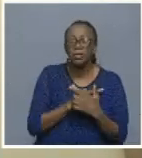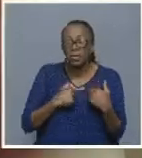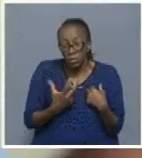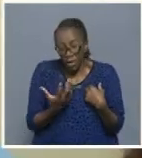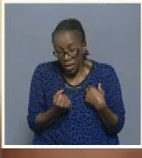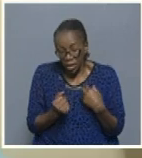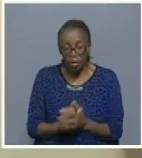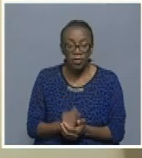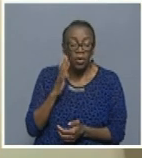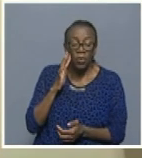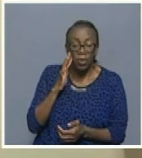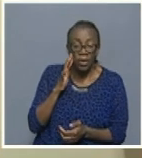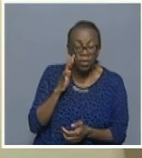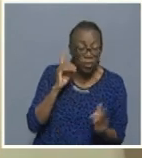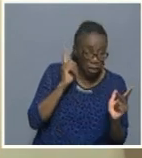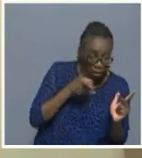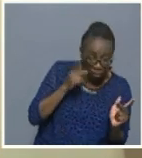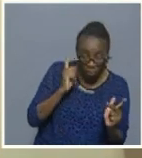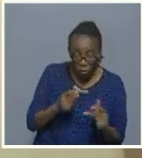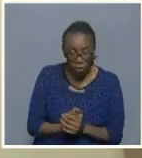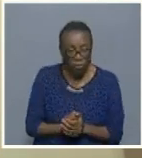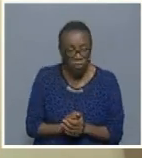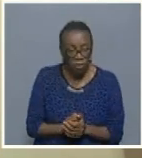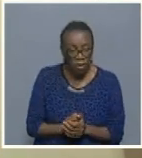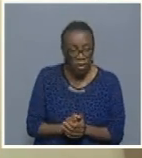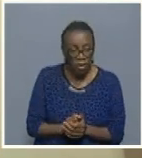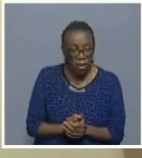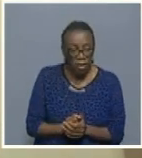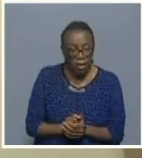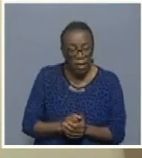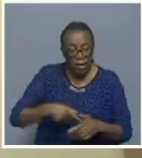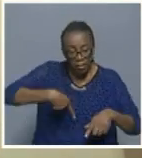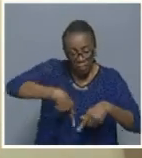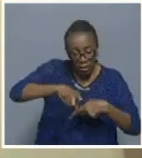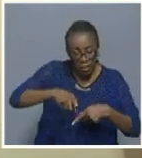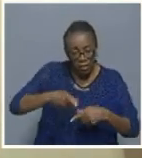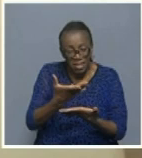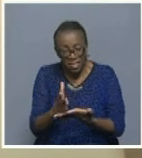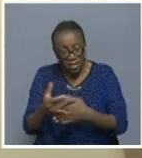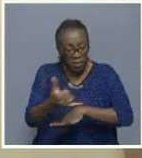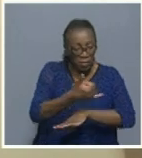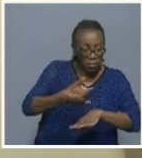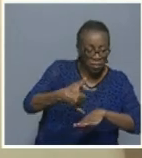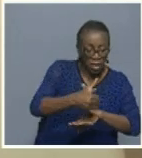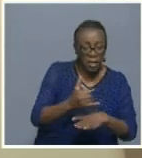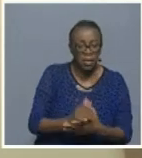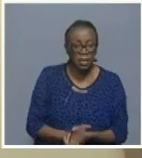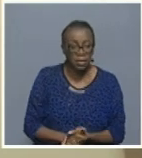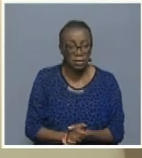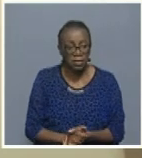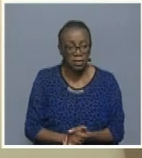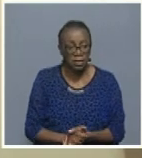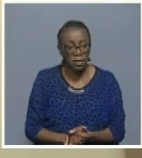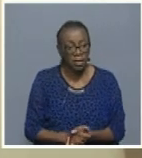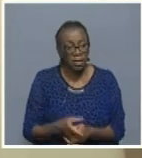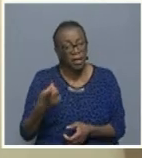you pass a certain point, because there's a lot of illegal crossing points. So when you pass certain points, then